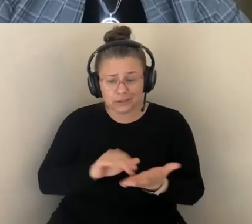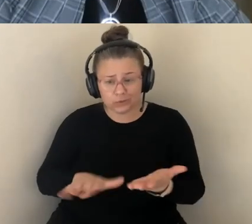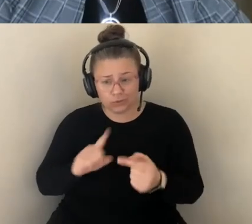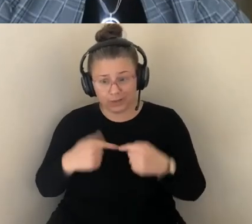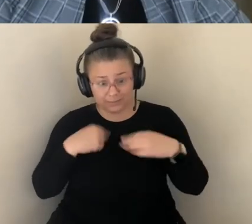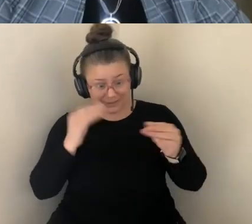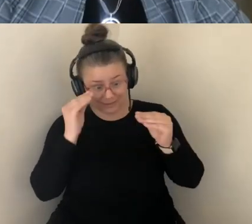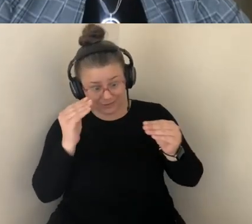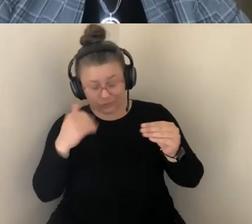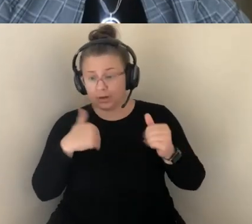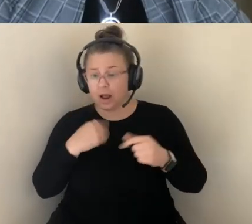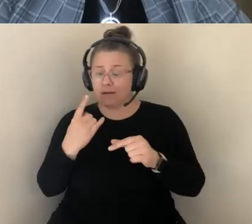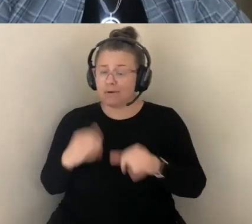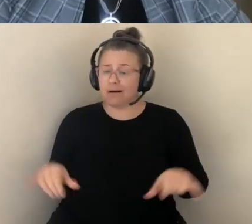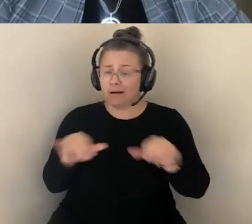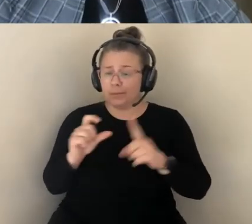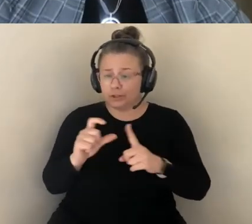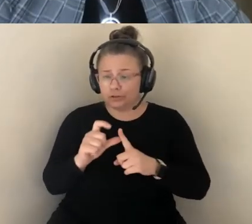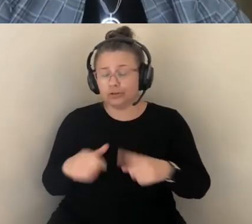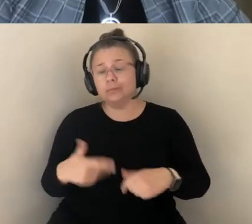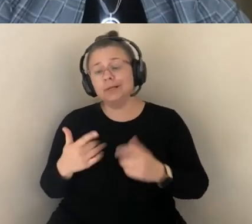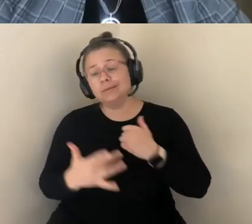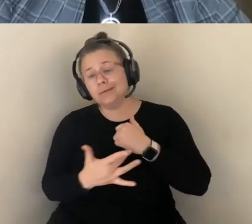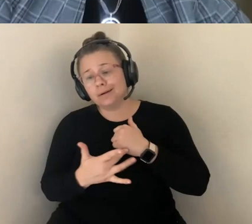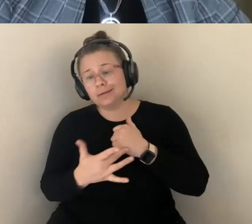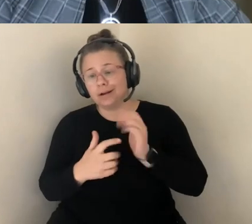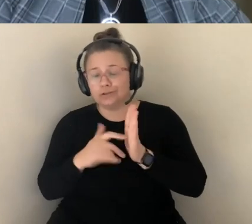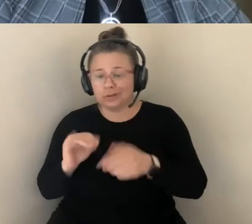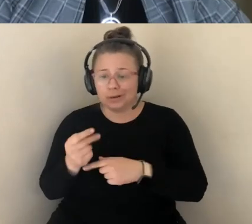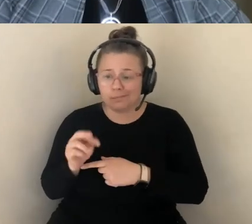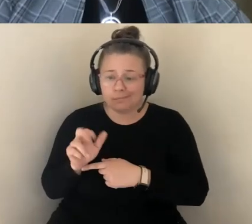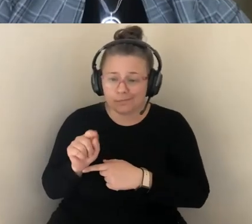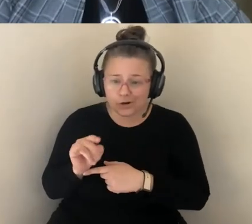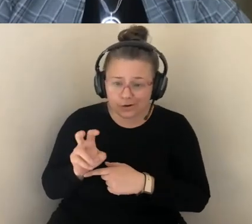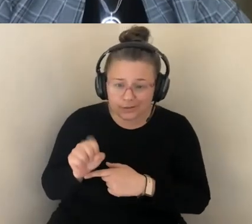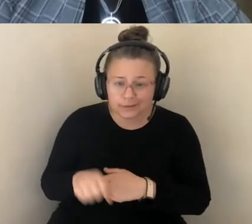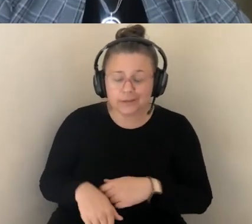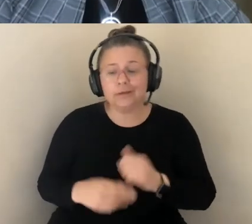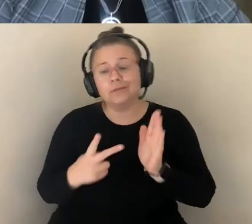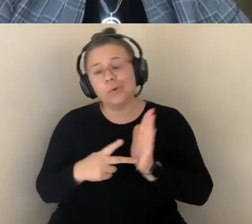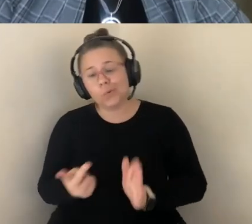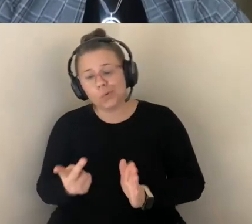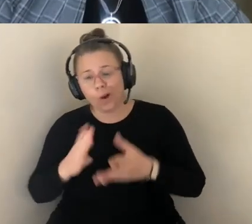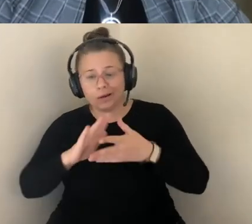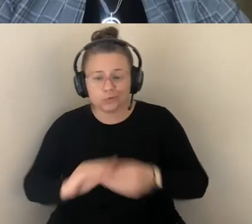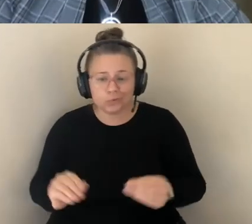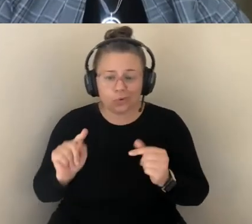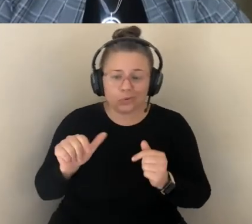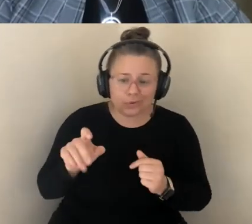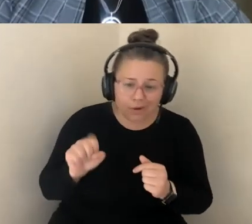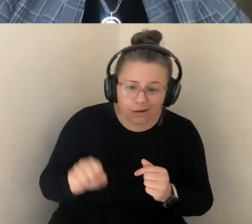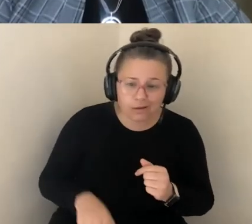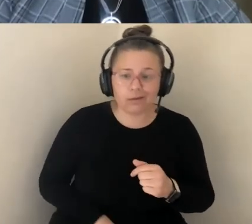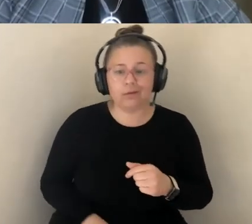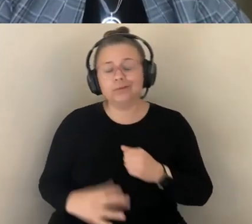MODEL OF DISABILITY, TECHNOLOGICAL IMPERATIVES, TWICE TOLD TALES, THE FALLACY OF RACE-BASED MEDICINE THAT STUDENTS NEED TO